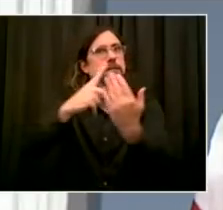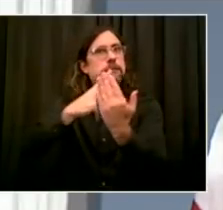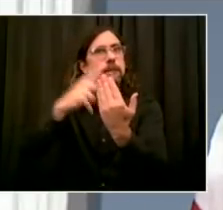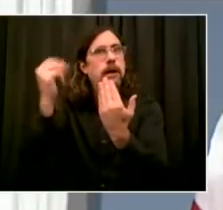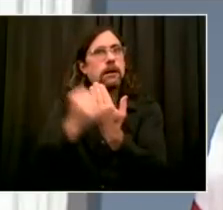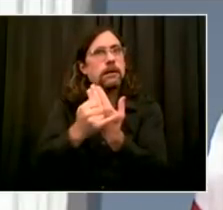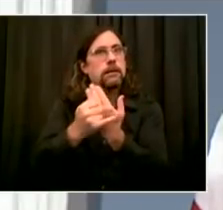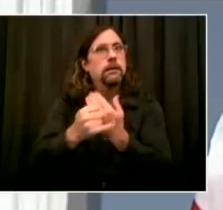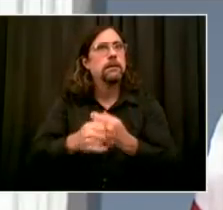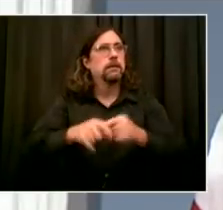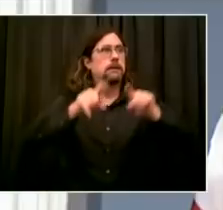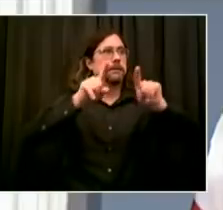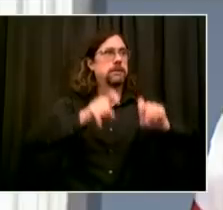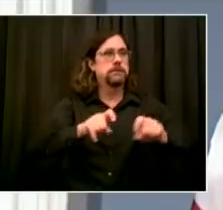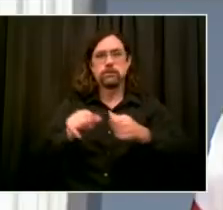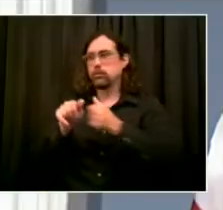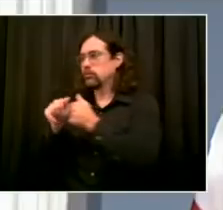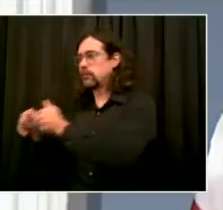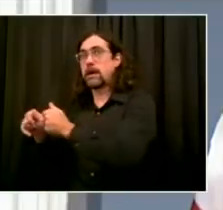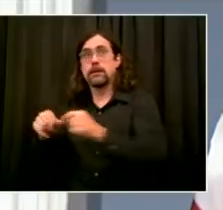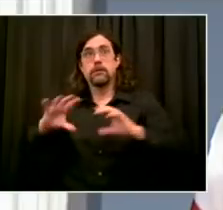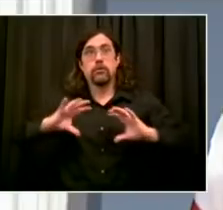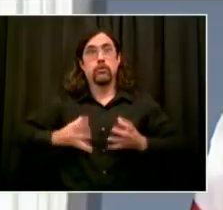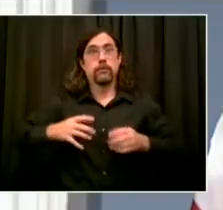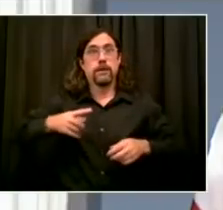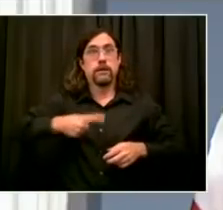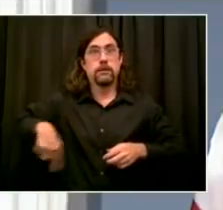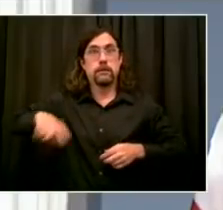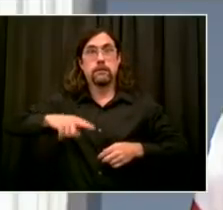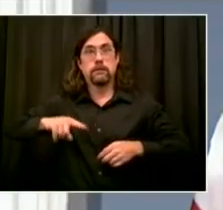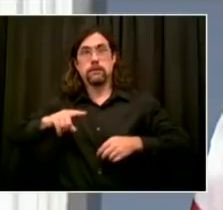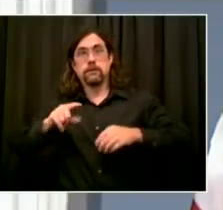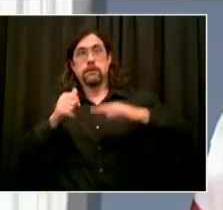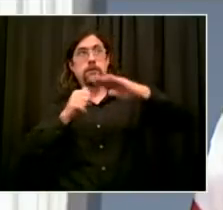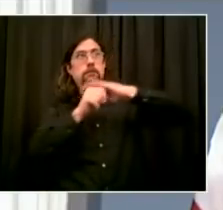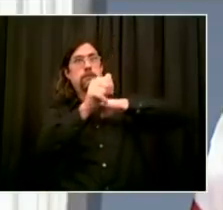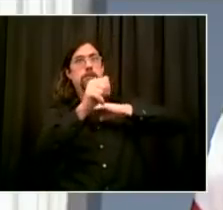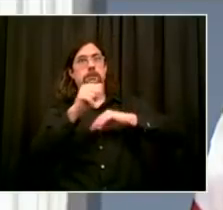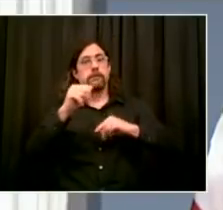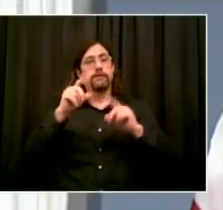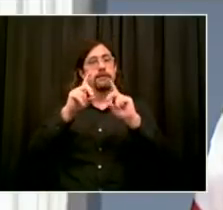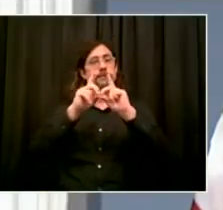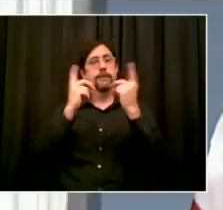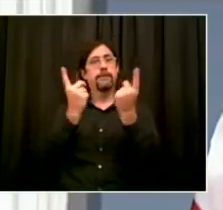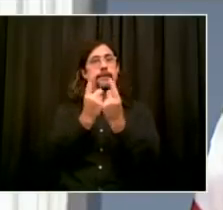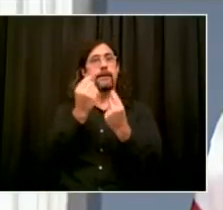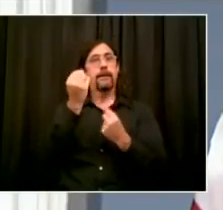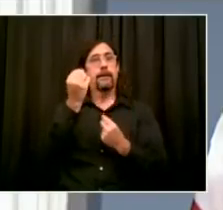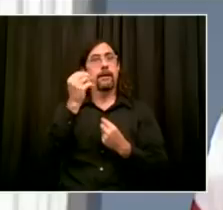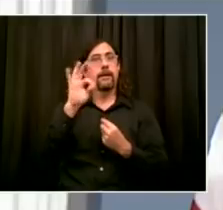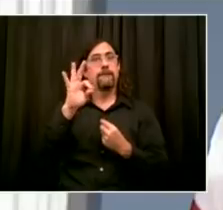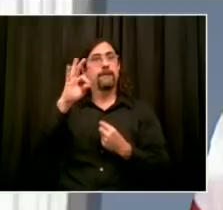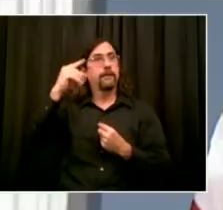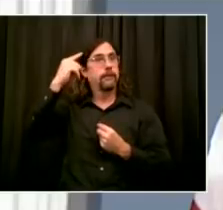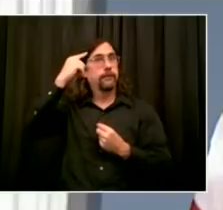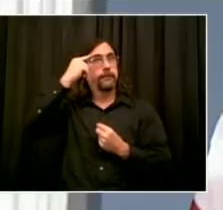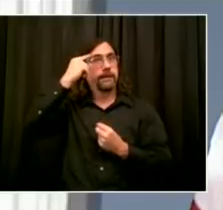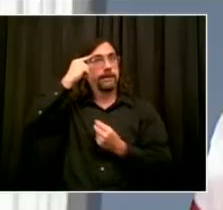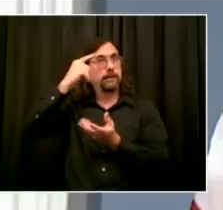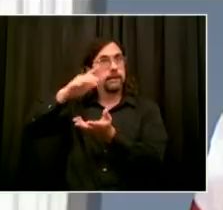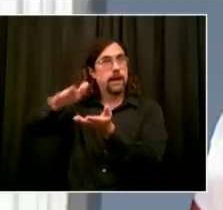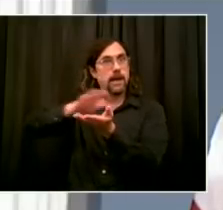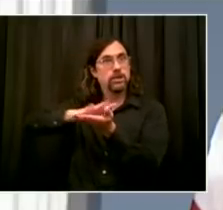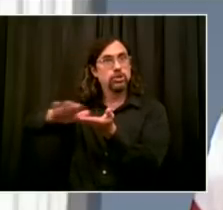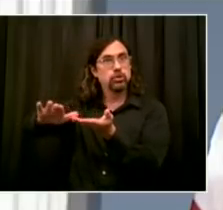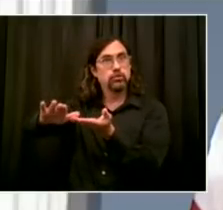Department of Education under a single roof to ensure no cases slip through the cracks. We will act quickly, and we will get it done